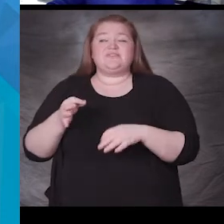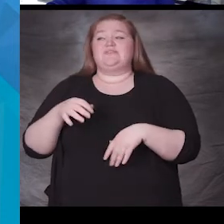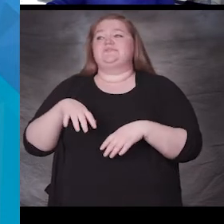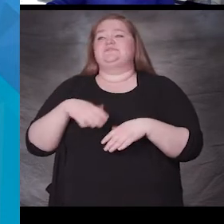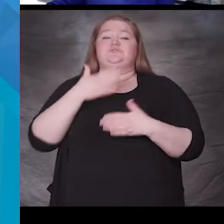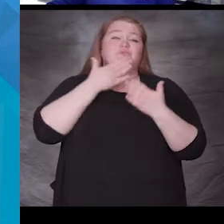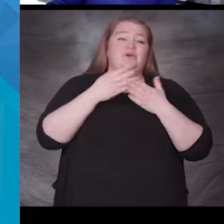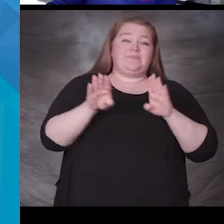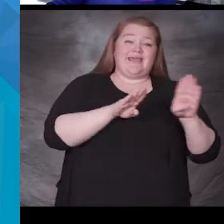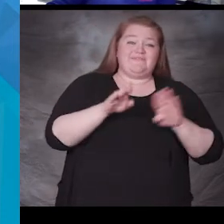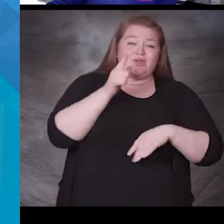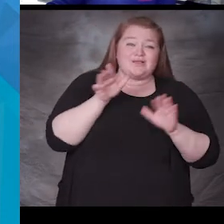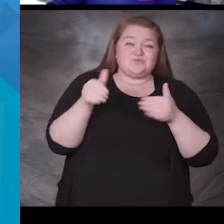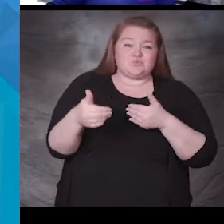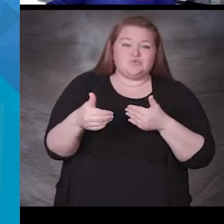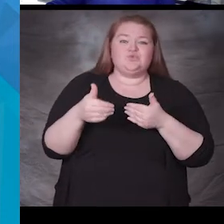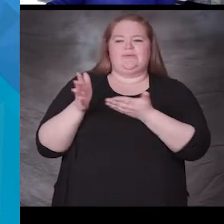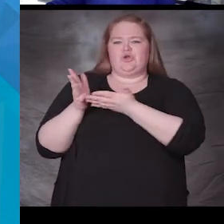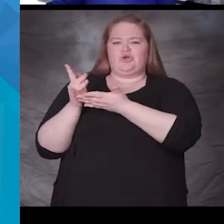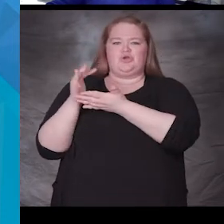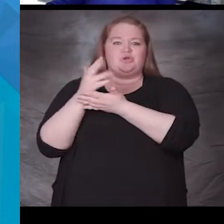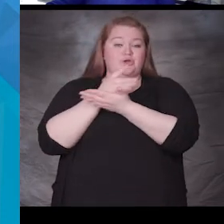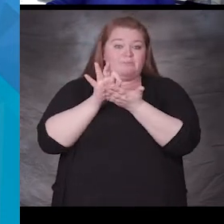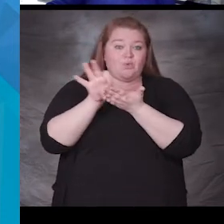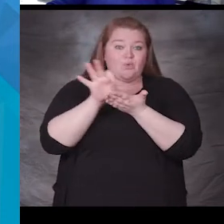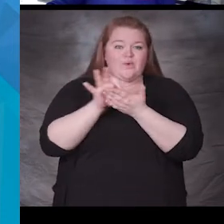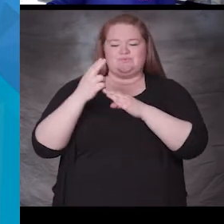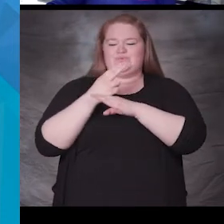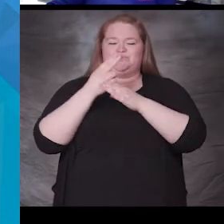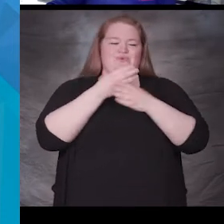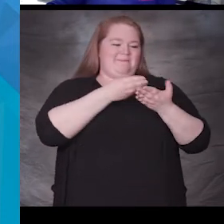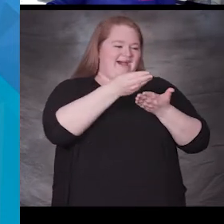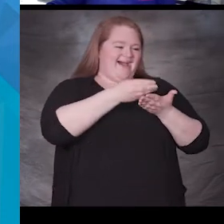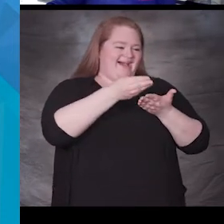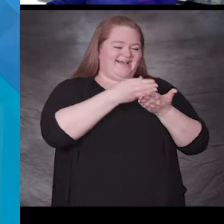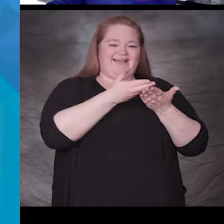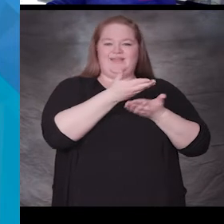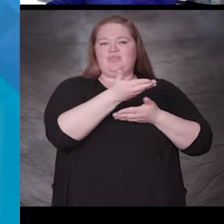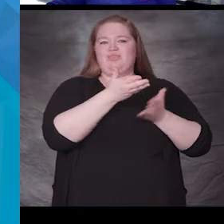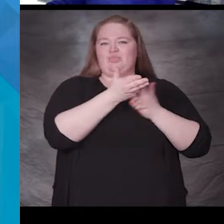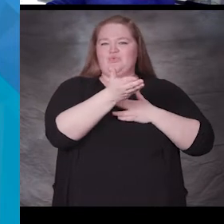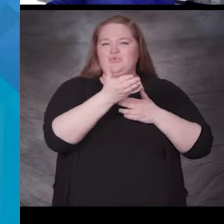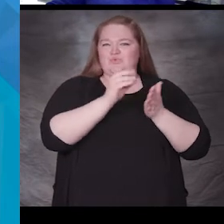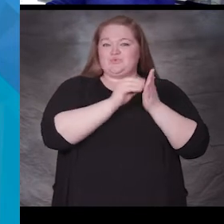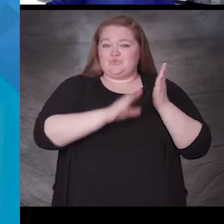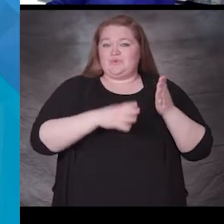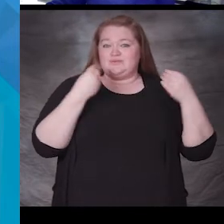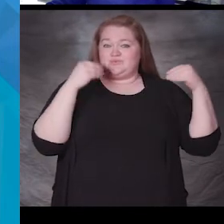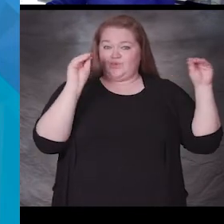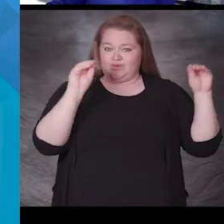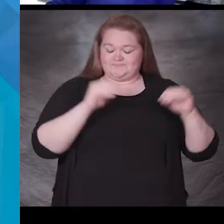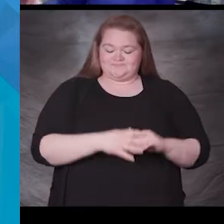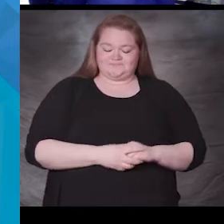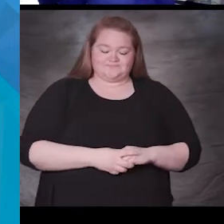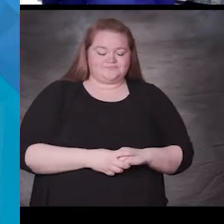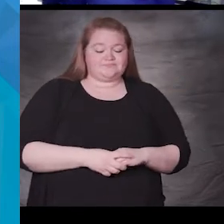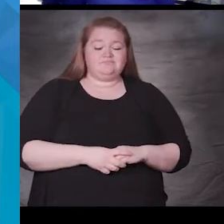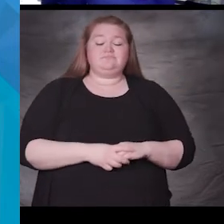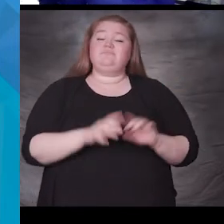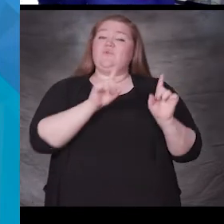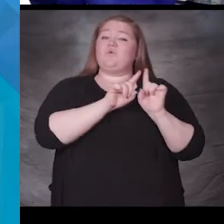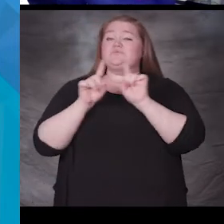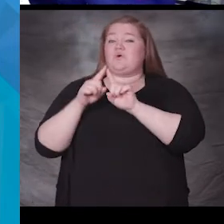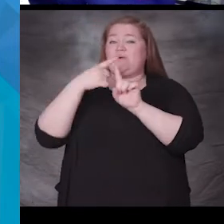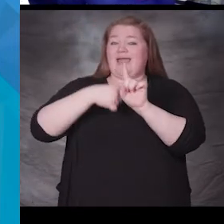they can spend in the student store. And we also every month we align our book character traits with